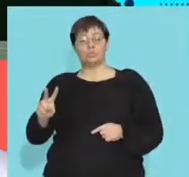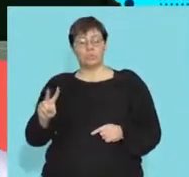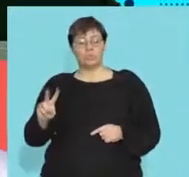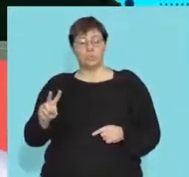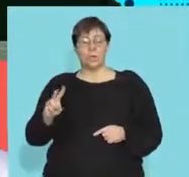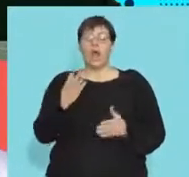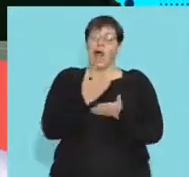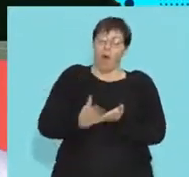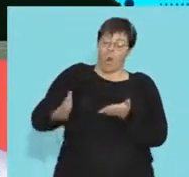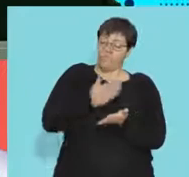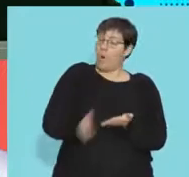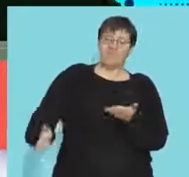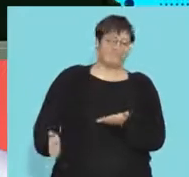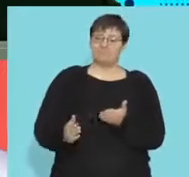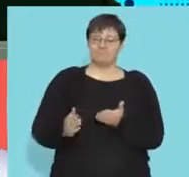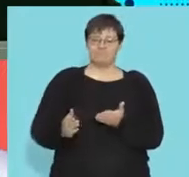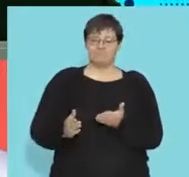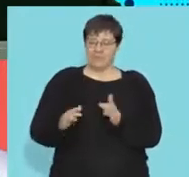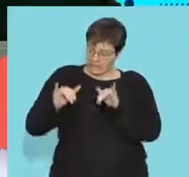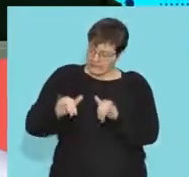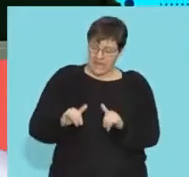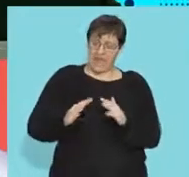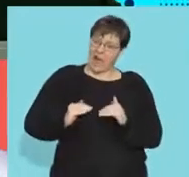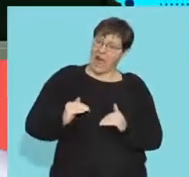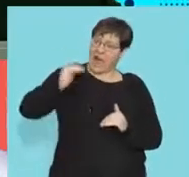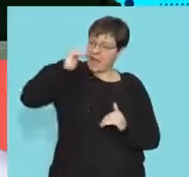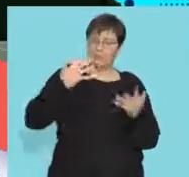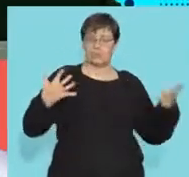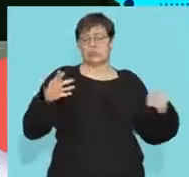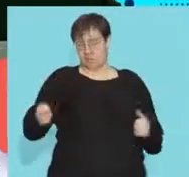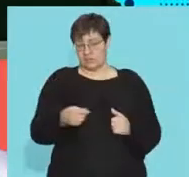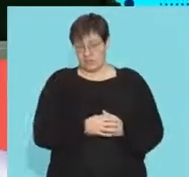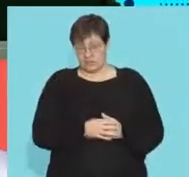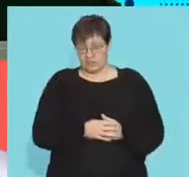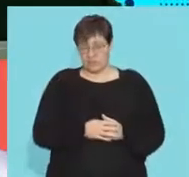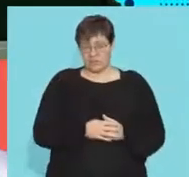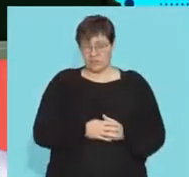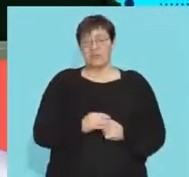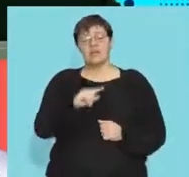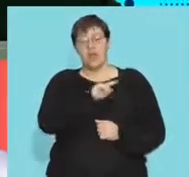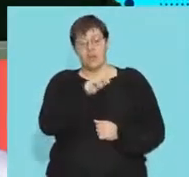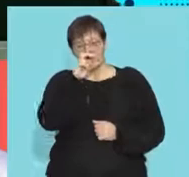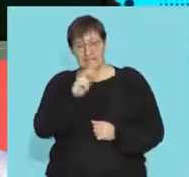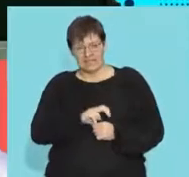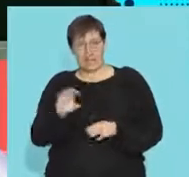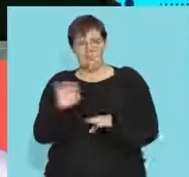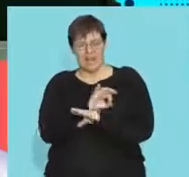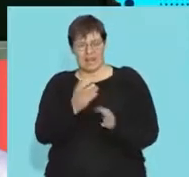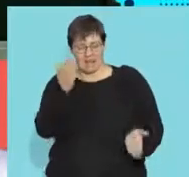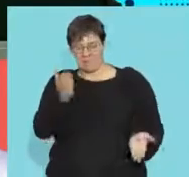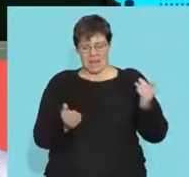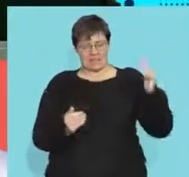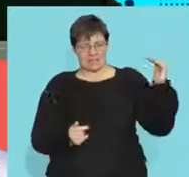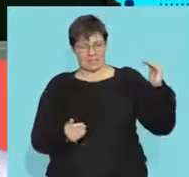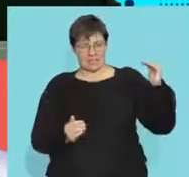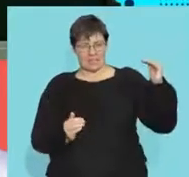my carbon dioxide levels all right are too high now my body needs make that plan the balance look